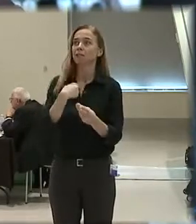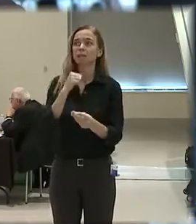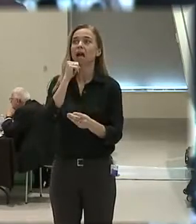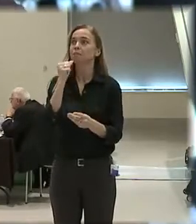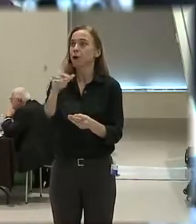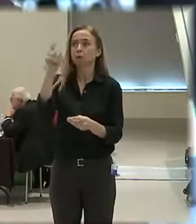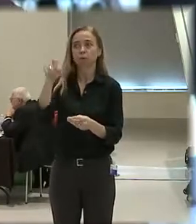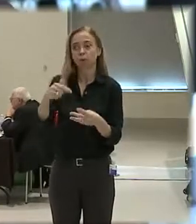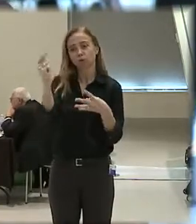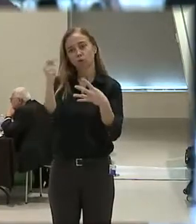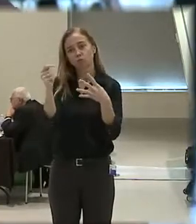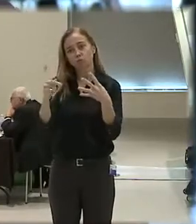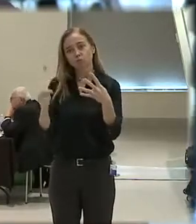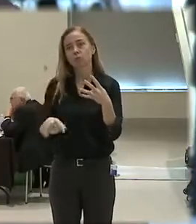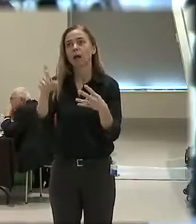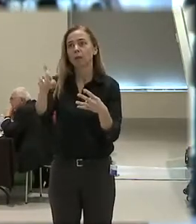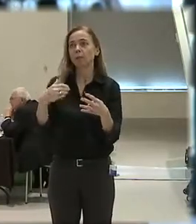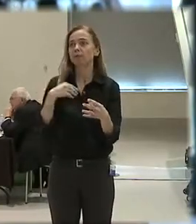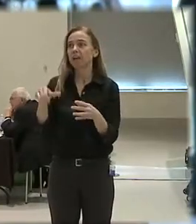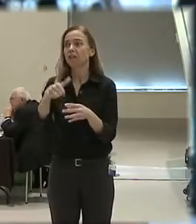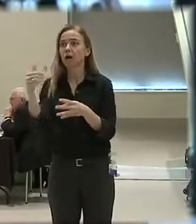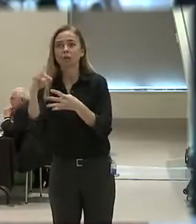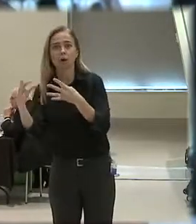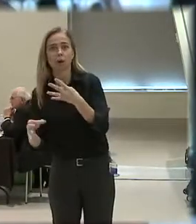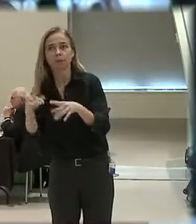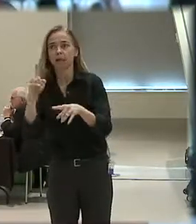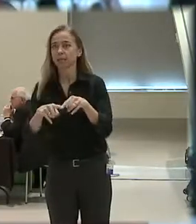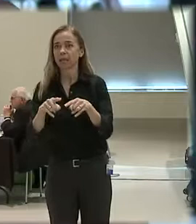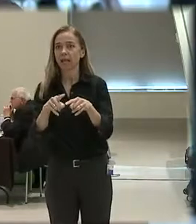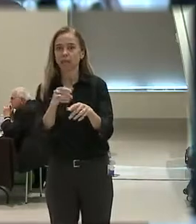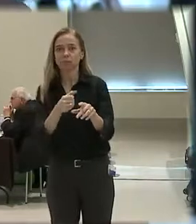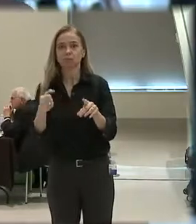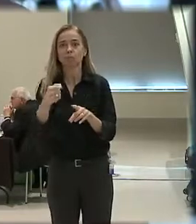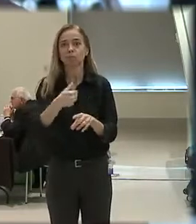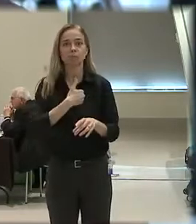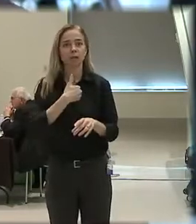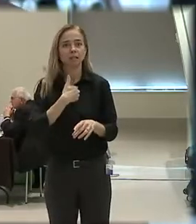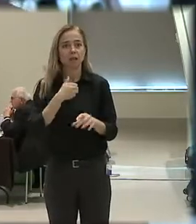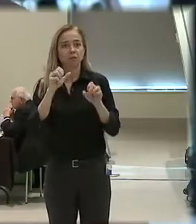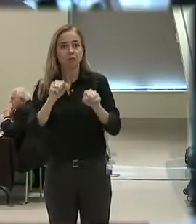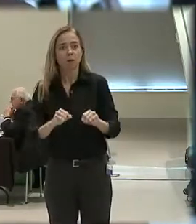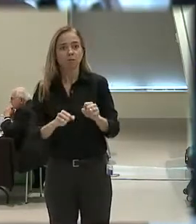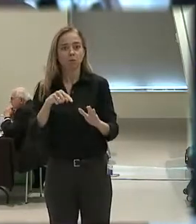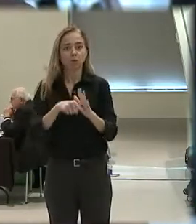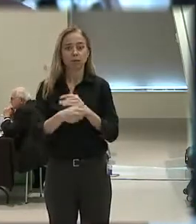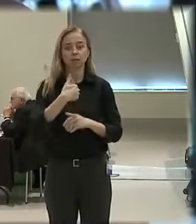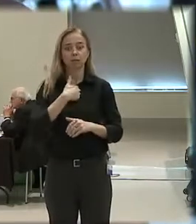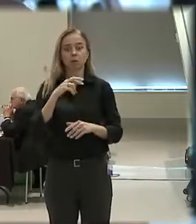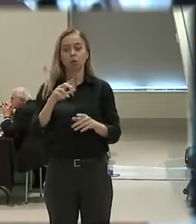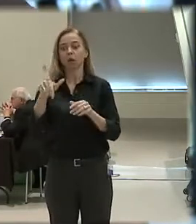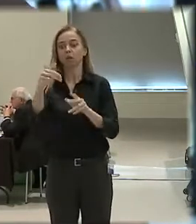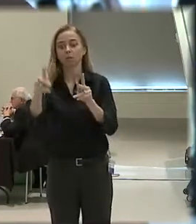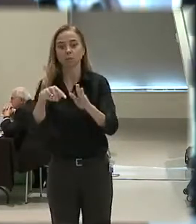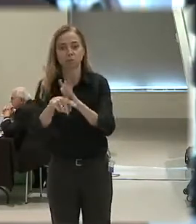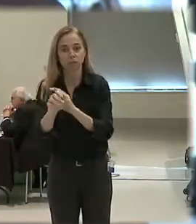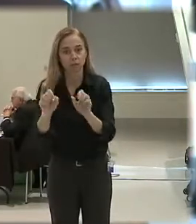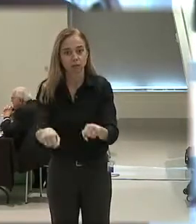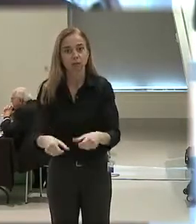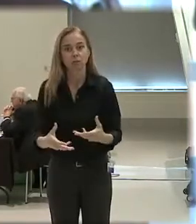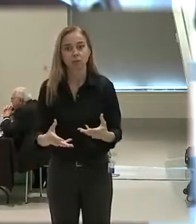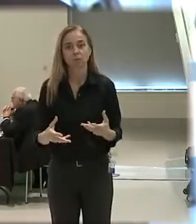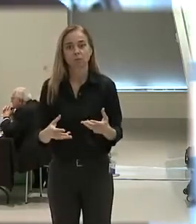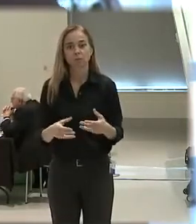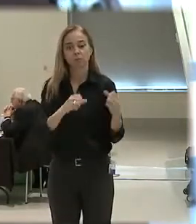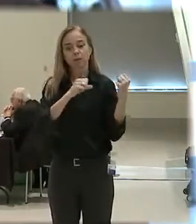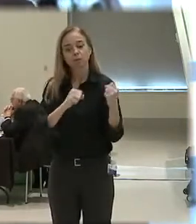to do this. I need to have alternatives. I can't put myself in a position where I'm going to get killed or a citizen is. And so that's why the